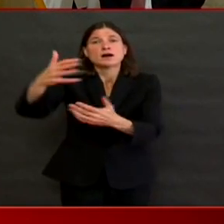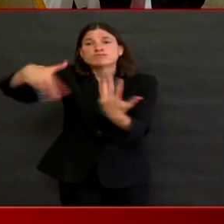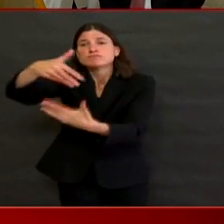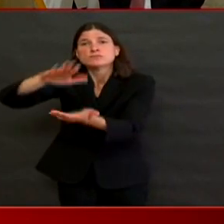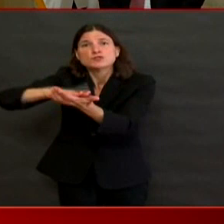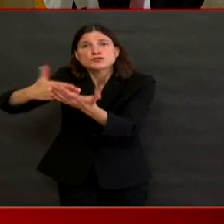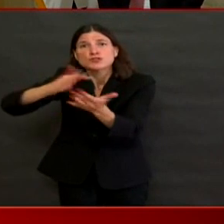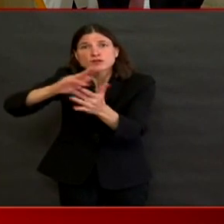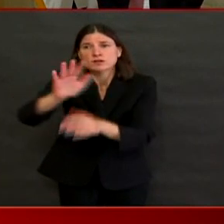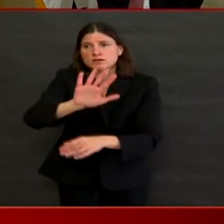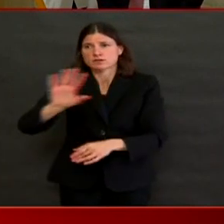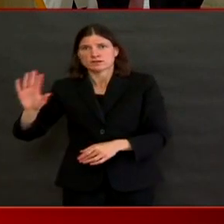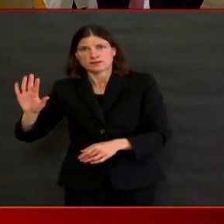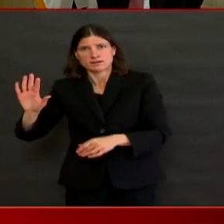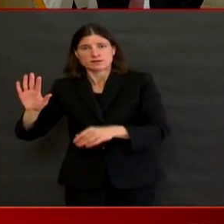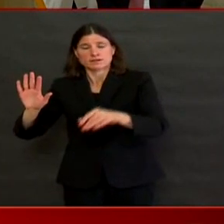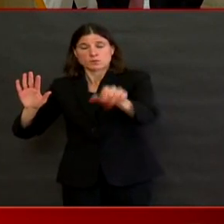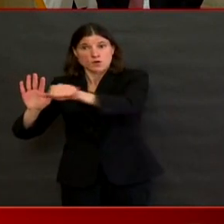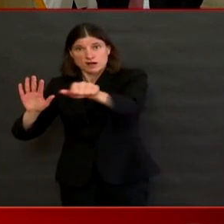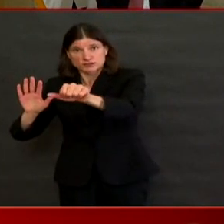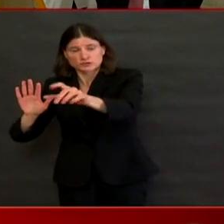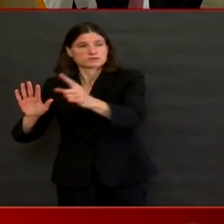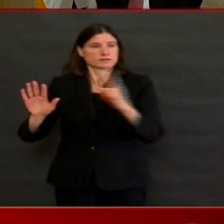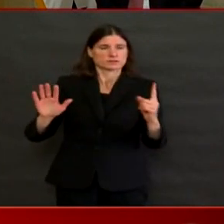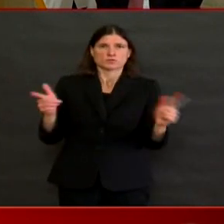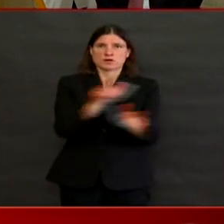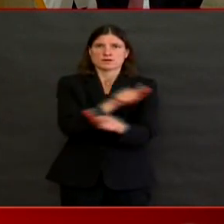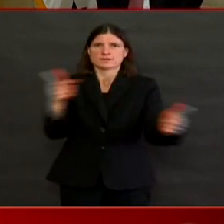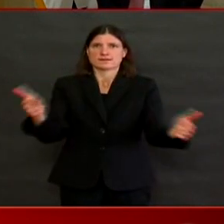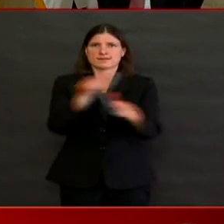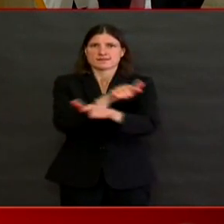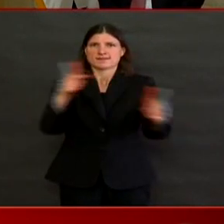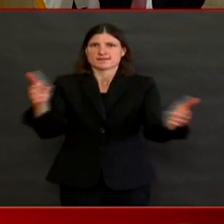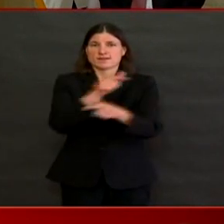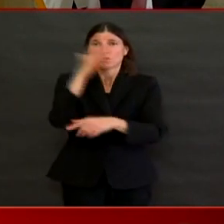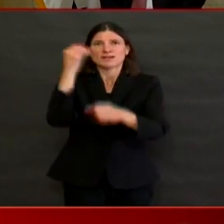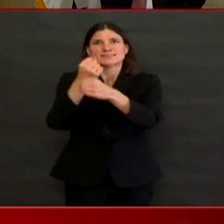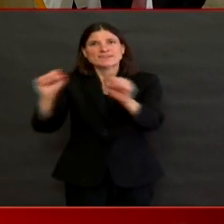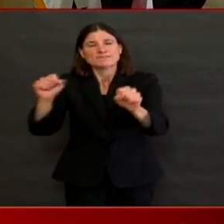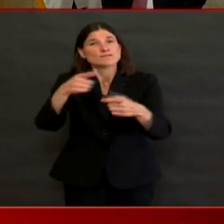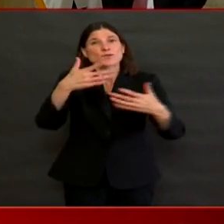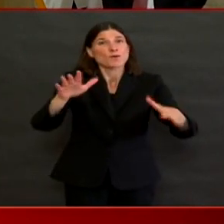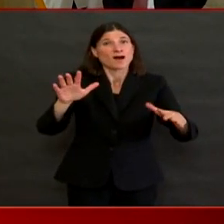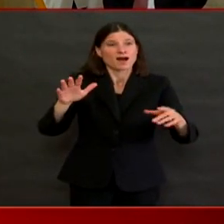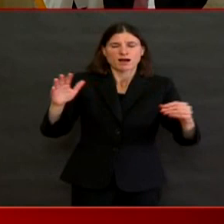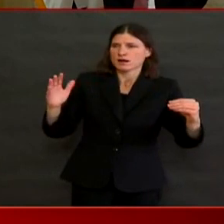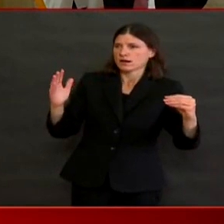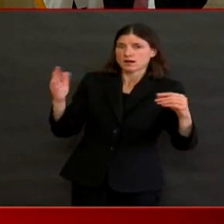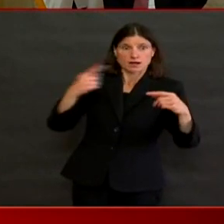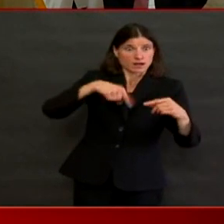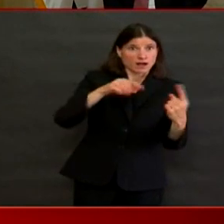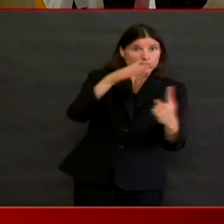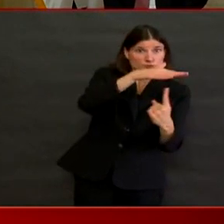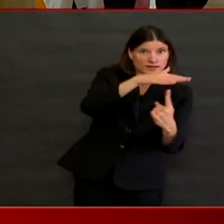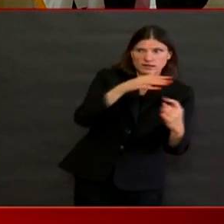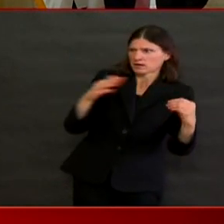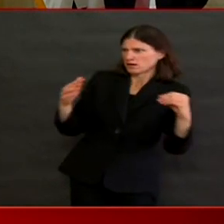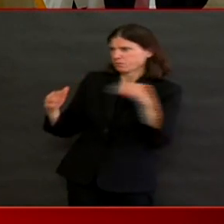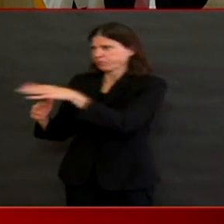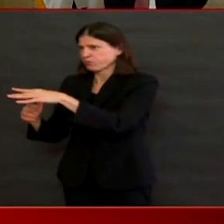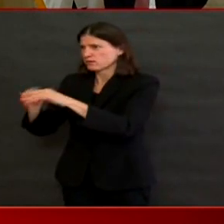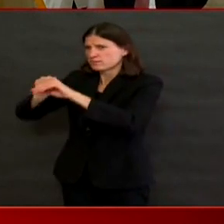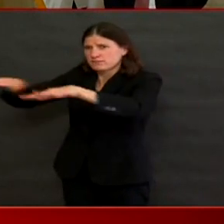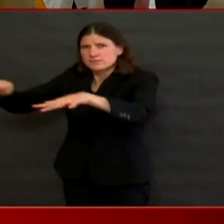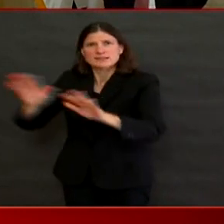things to that because people are continuing to hear that message and respond so that the folks that they're caring for remain